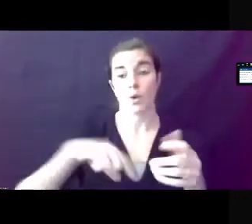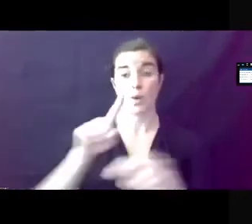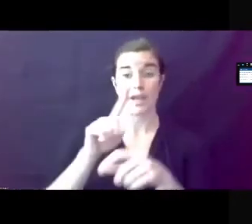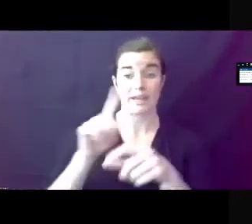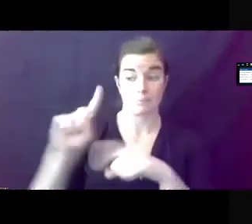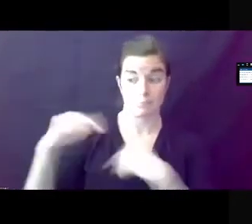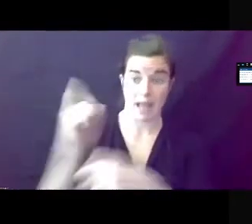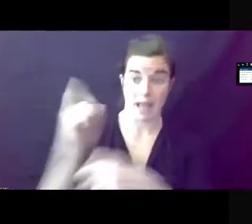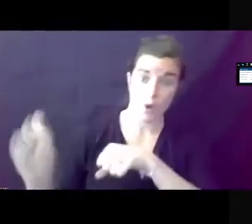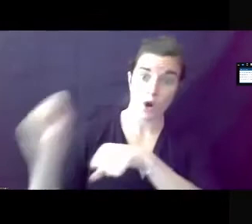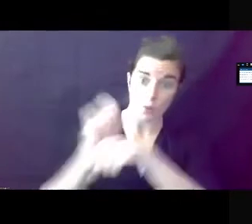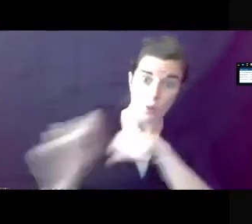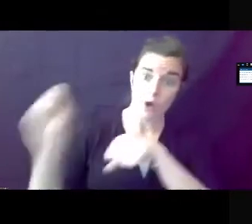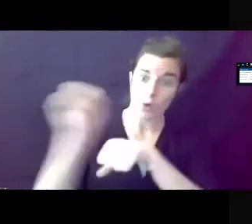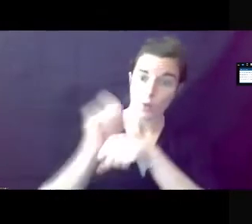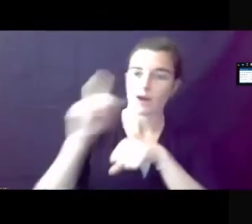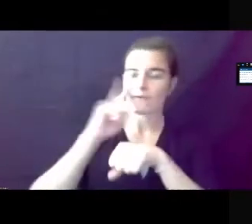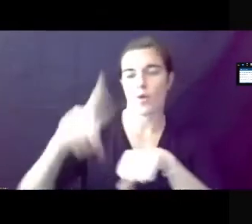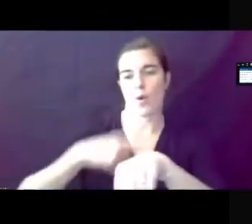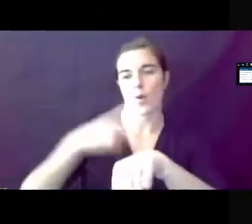this point for quite some time.